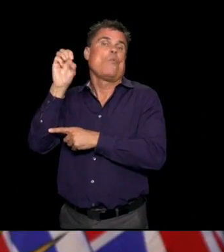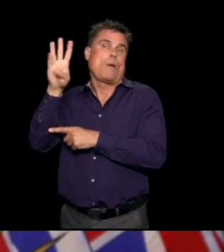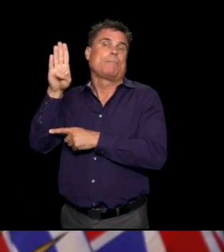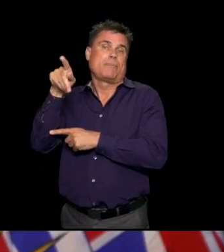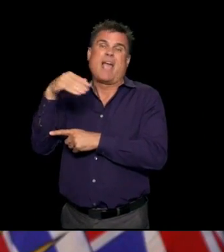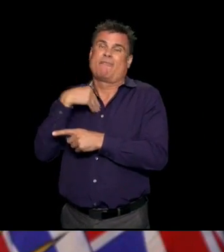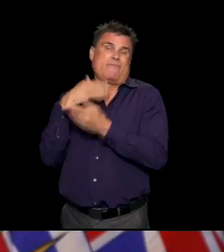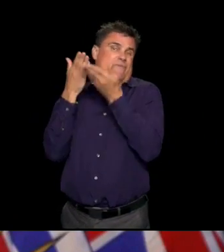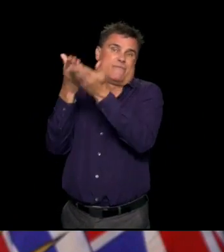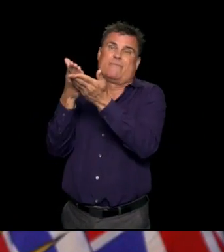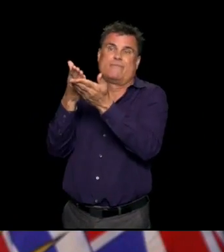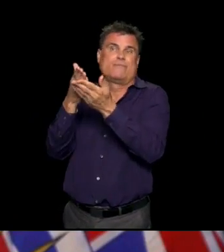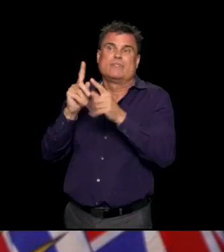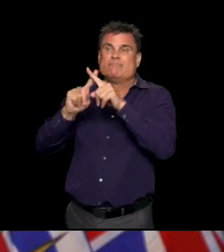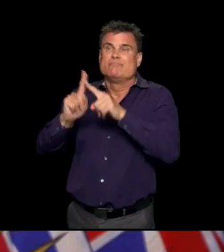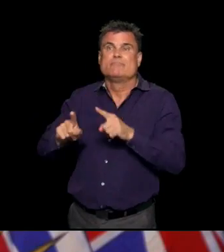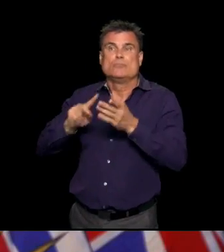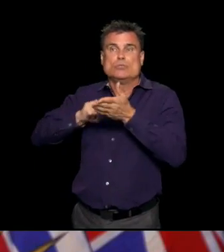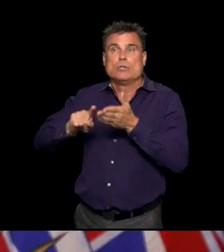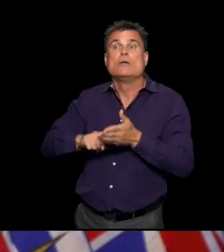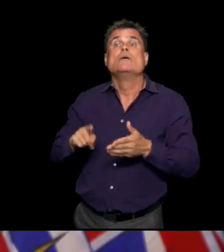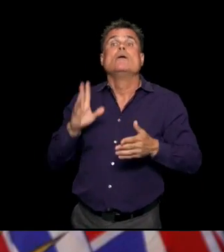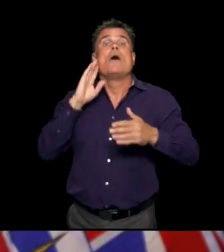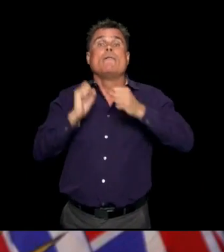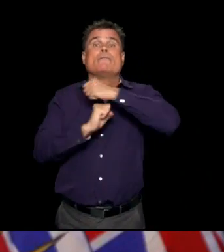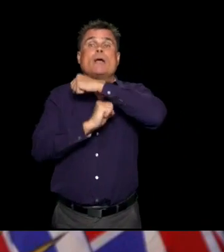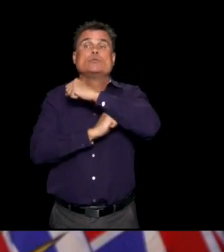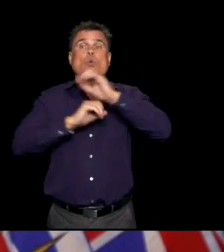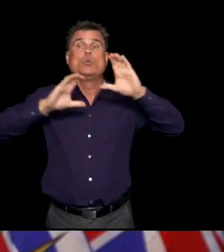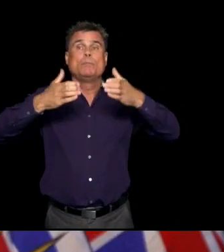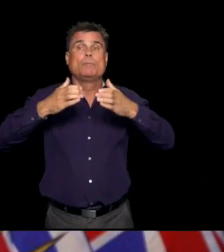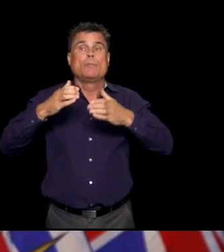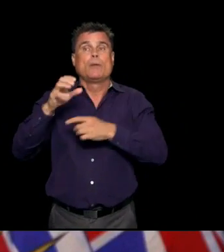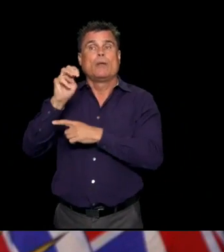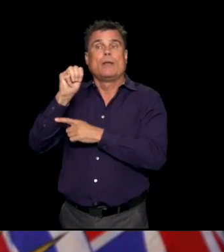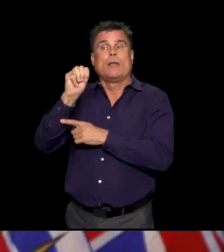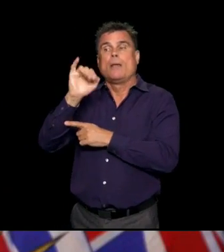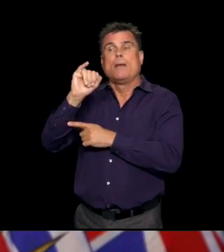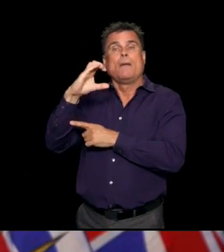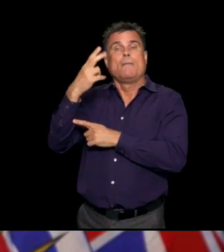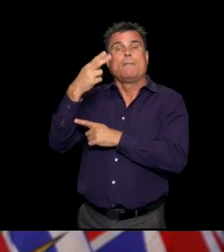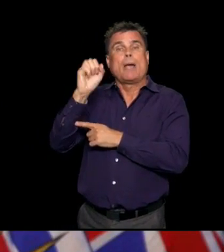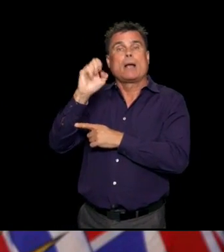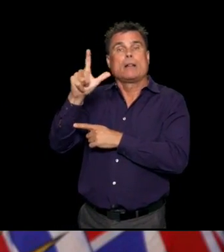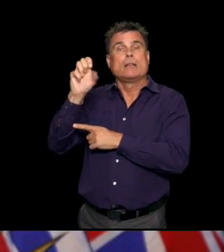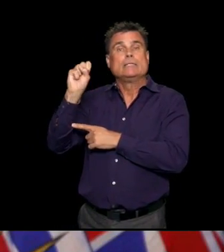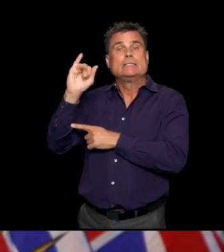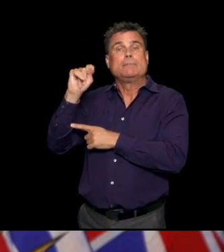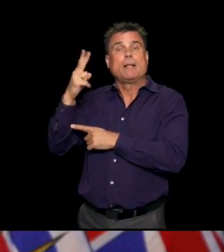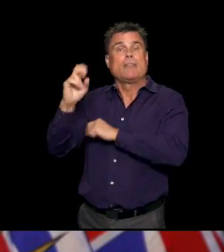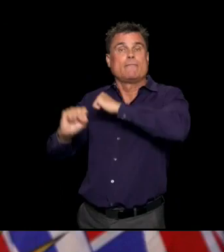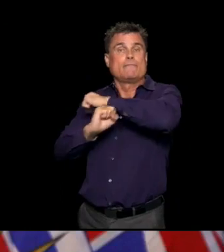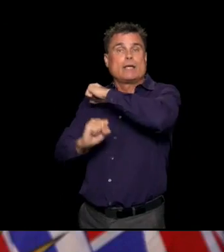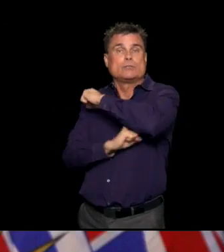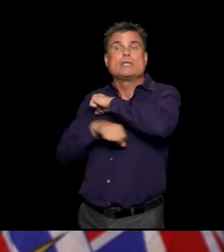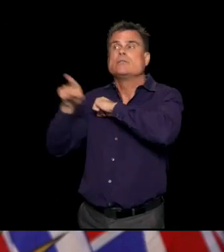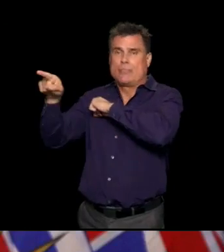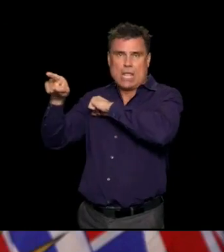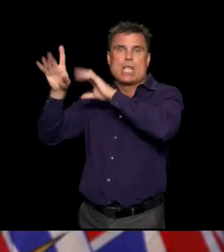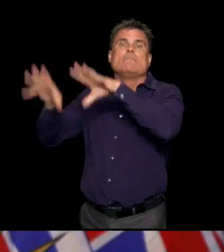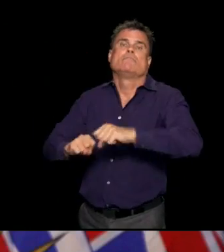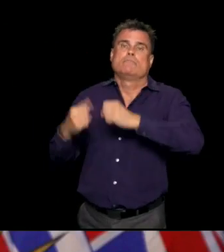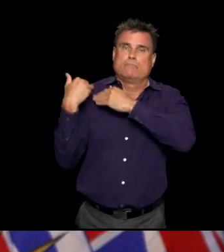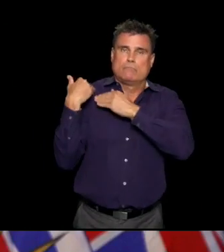whole genome sequencing and monitoring the virus over time, that's one that we're very involved with here in BC and have been working on,